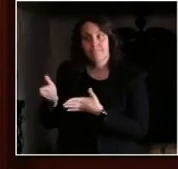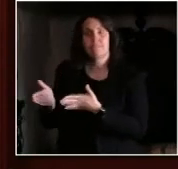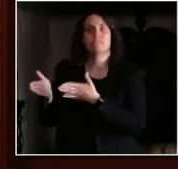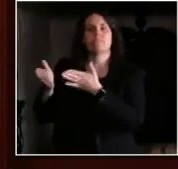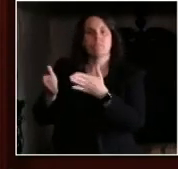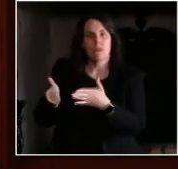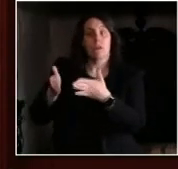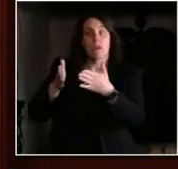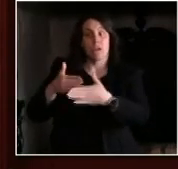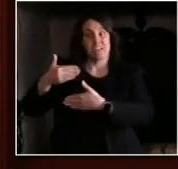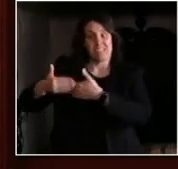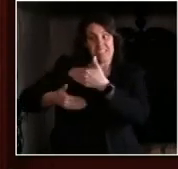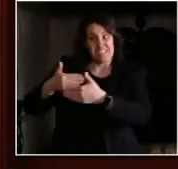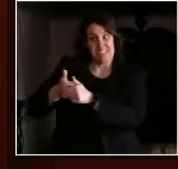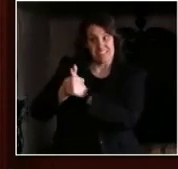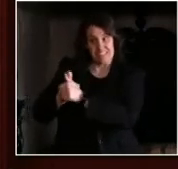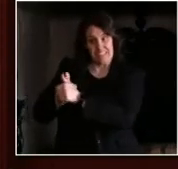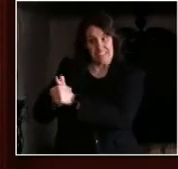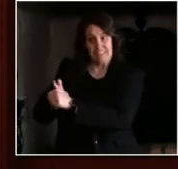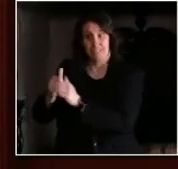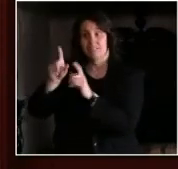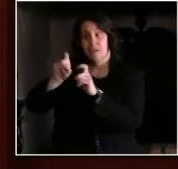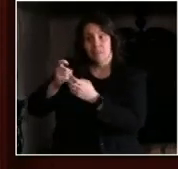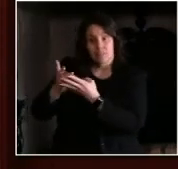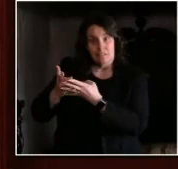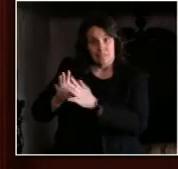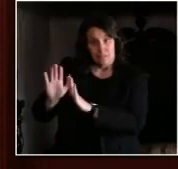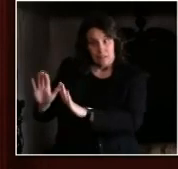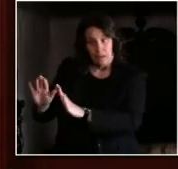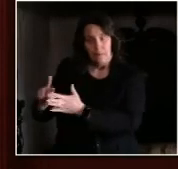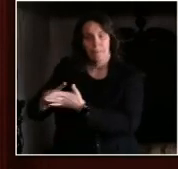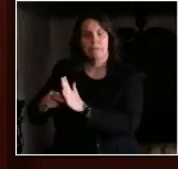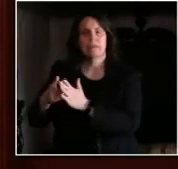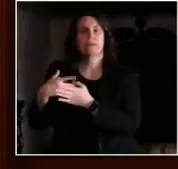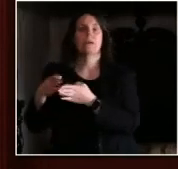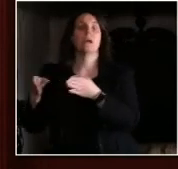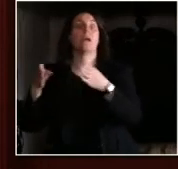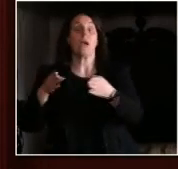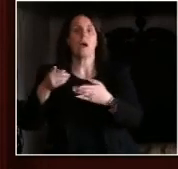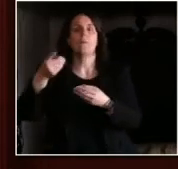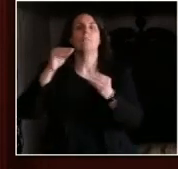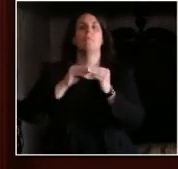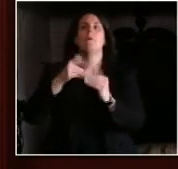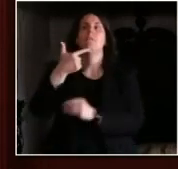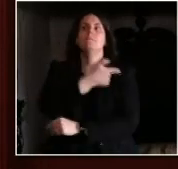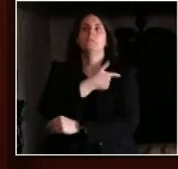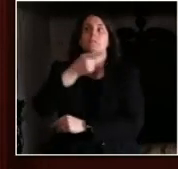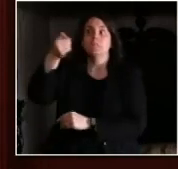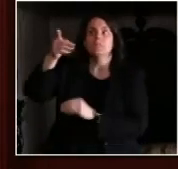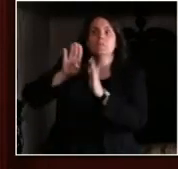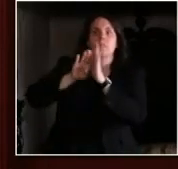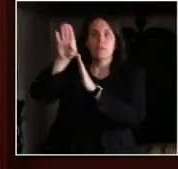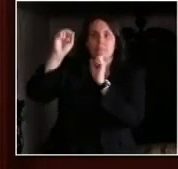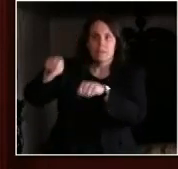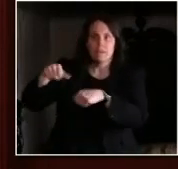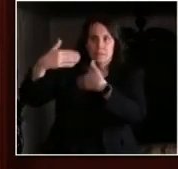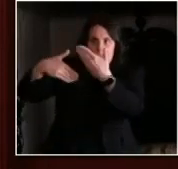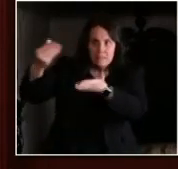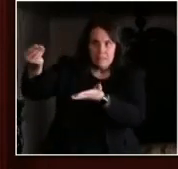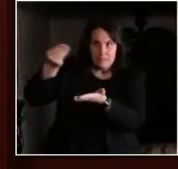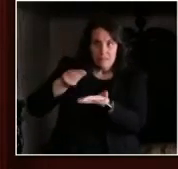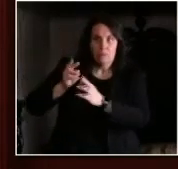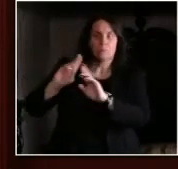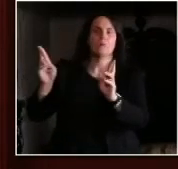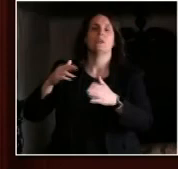this will have to stay in place until we have a vaccine. So I want to level set for a moment and talk about the impact of COVID-19 on